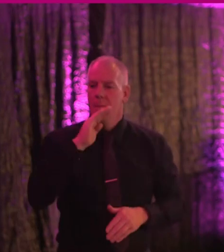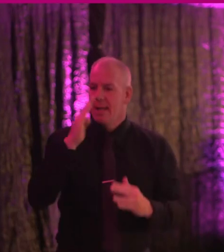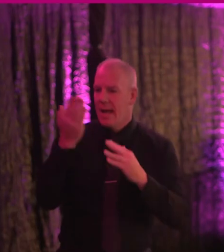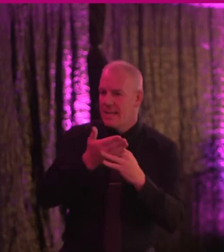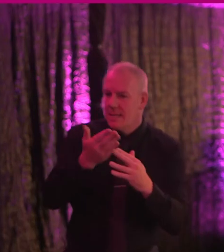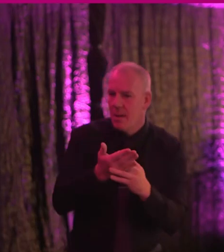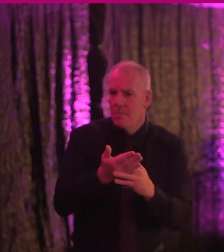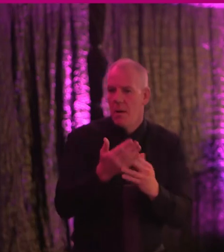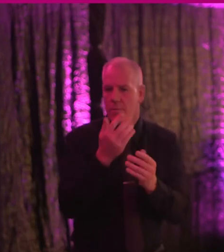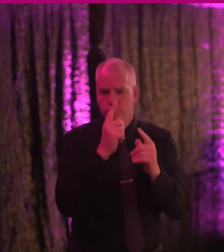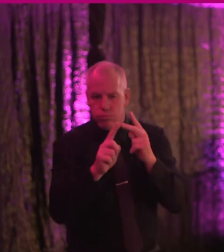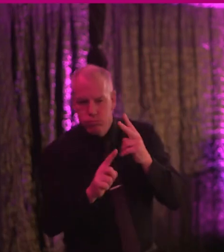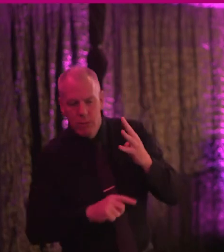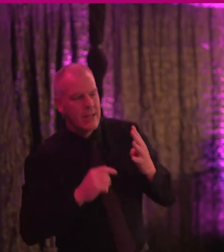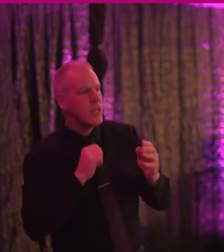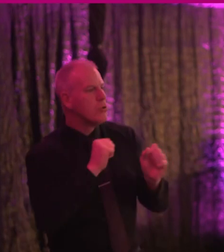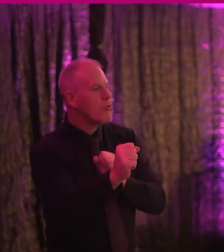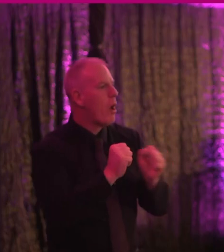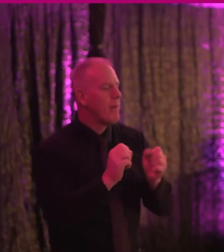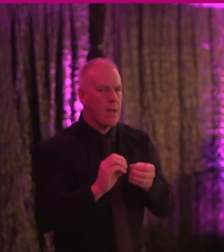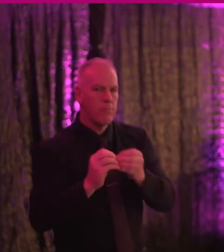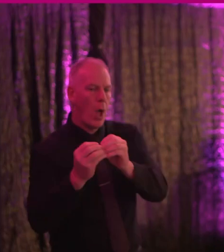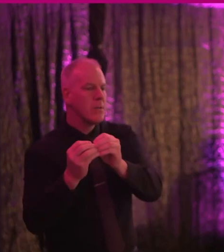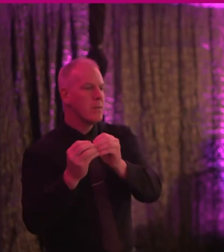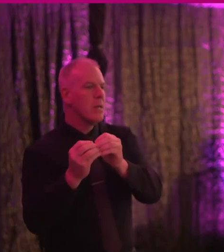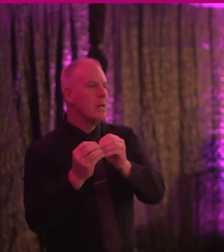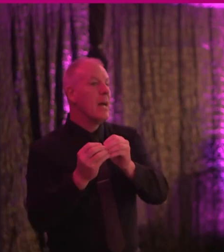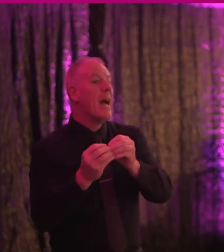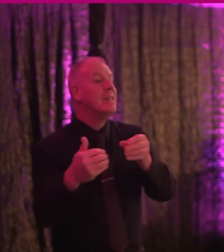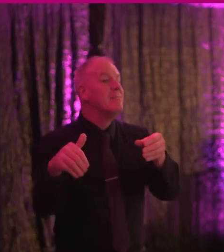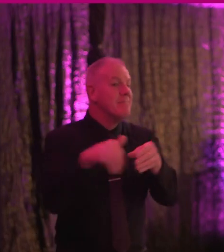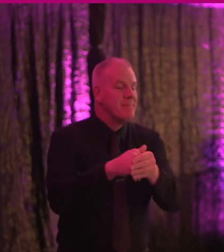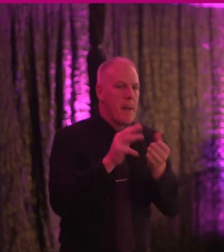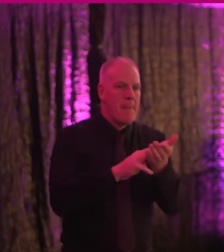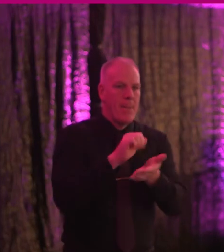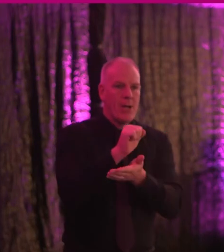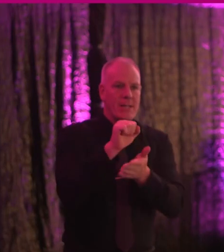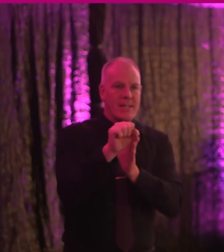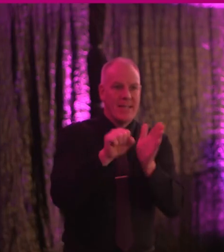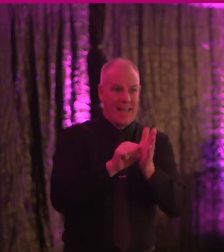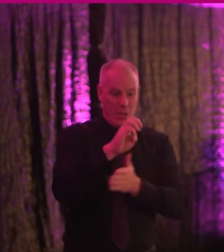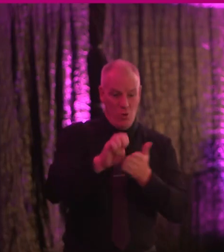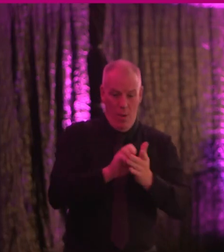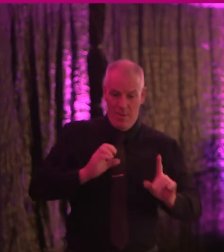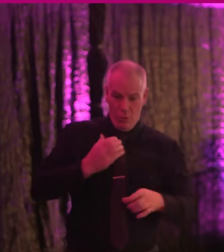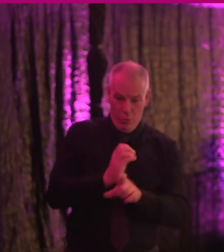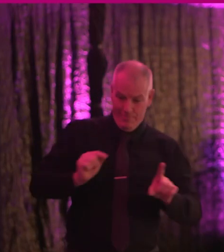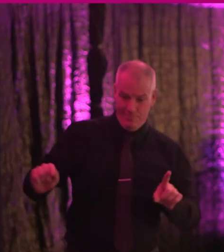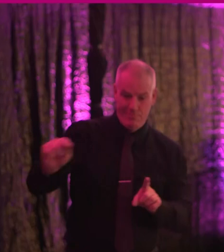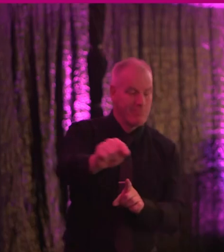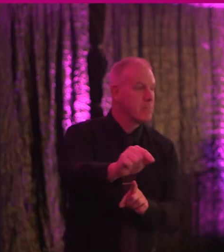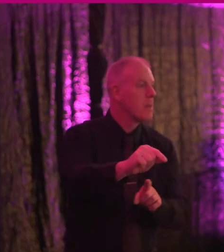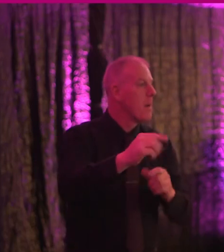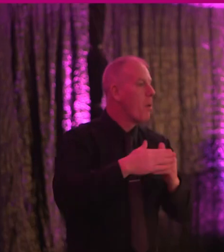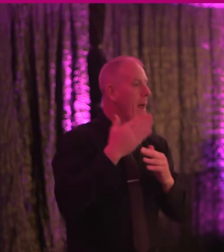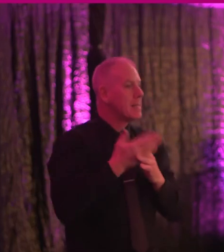of a number of services and products within member states and will lead to more accessible products